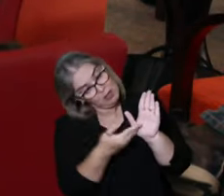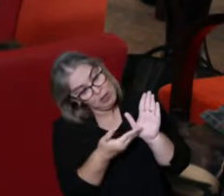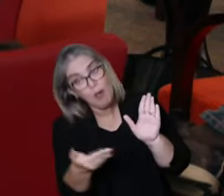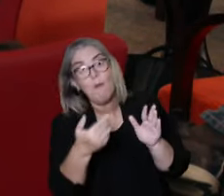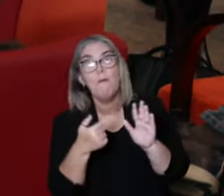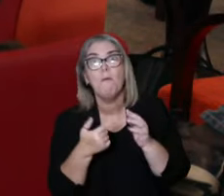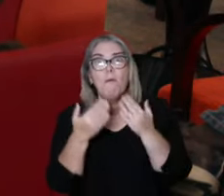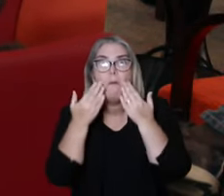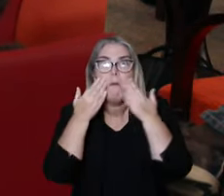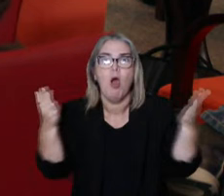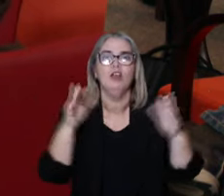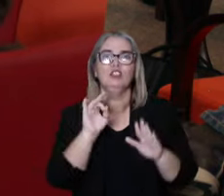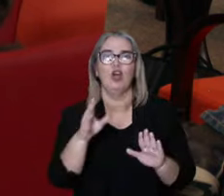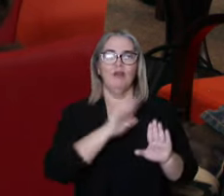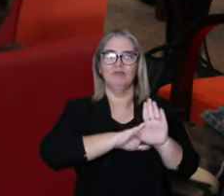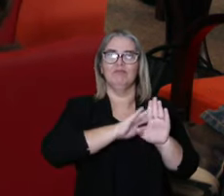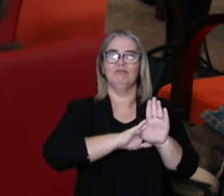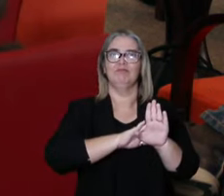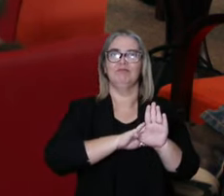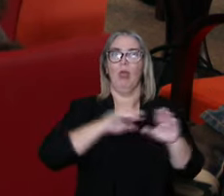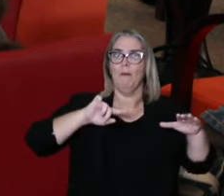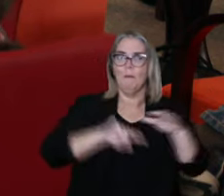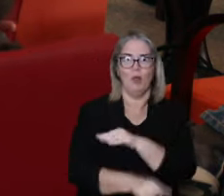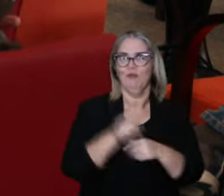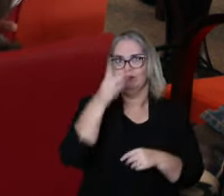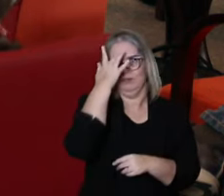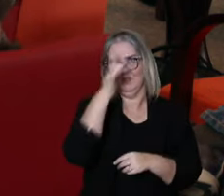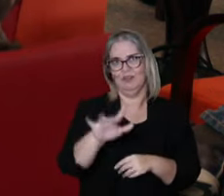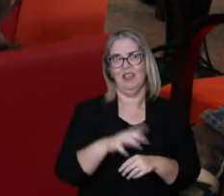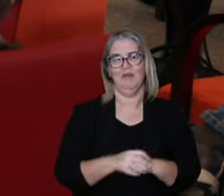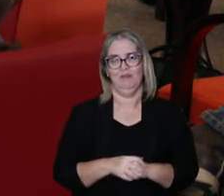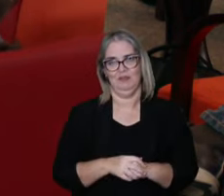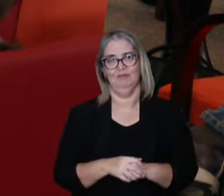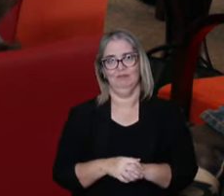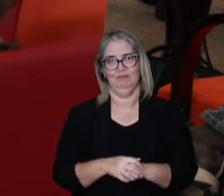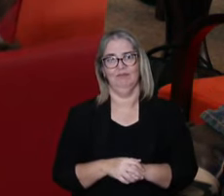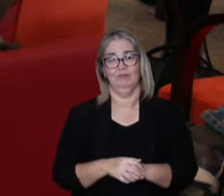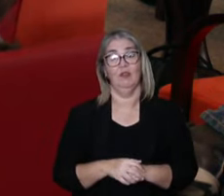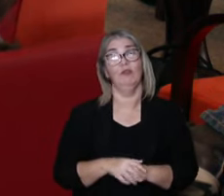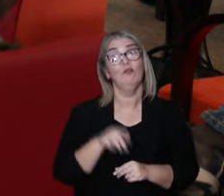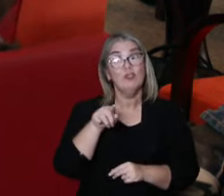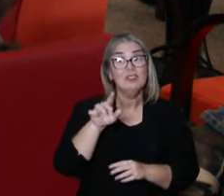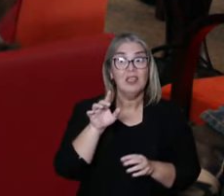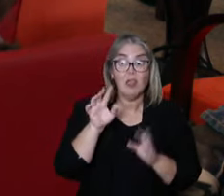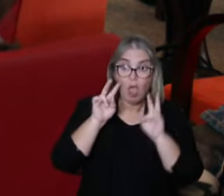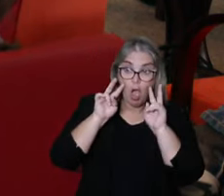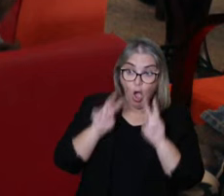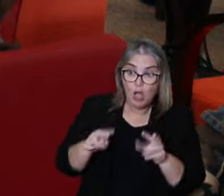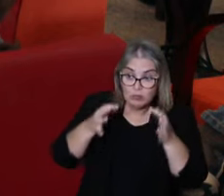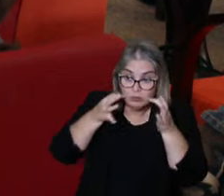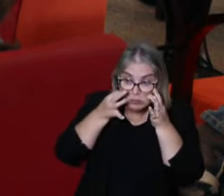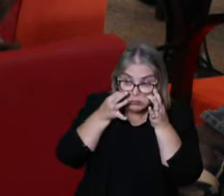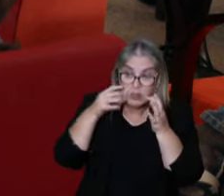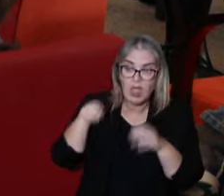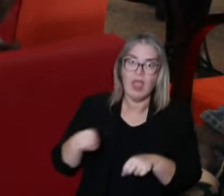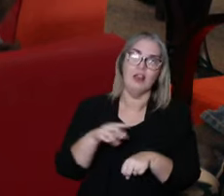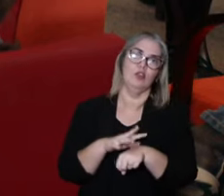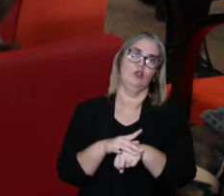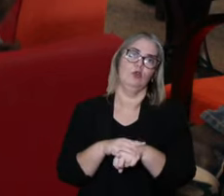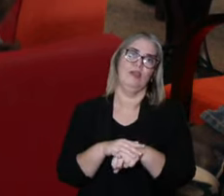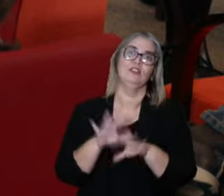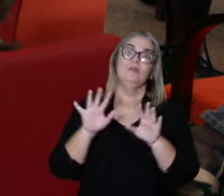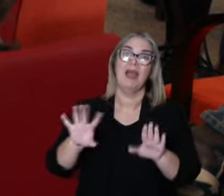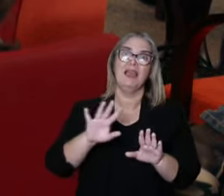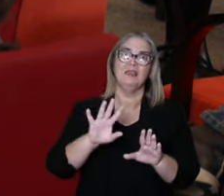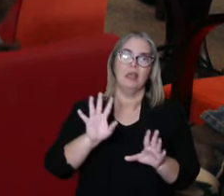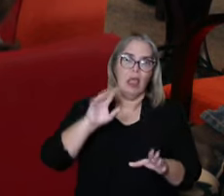It's not an absolute thing. It's something that we build on reality. So what we have in reality is people getting sick, the death and the